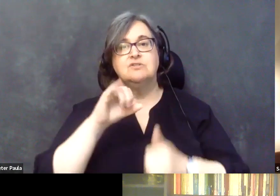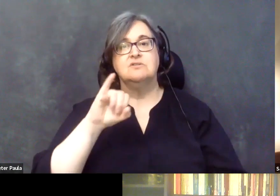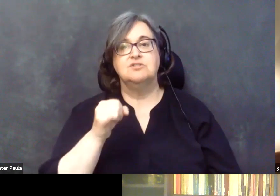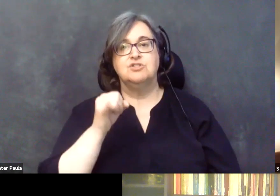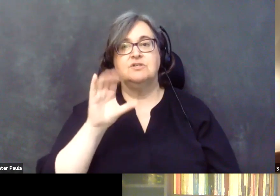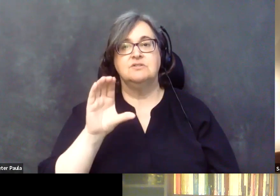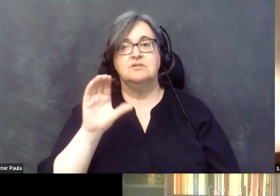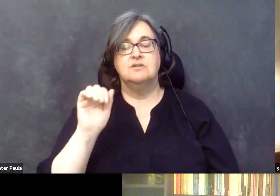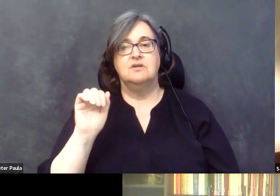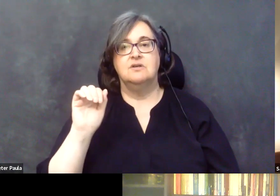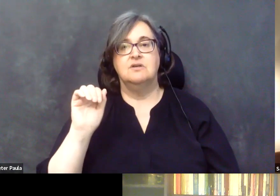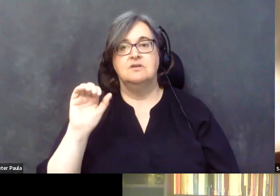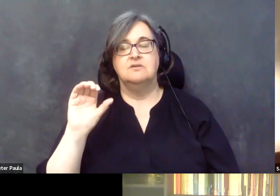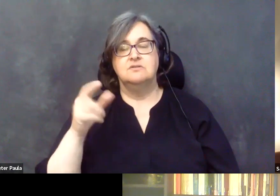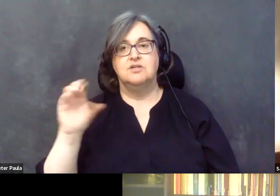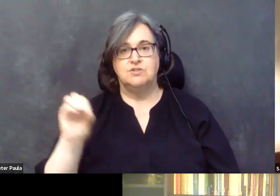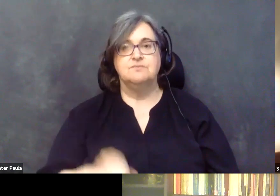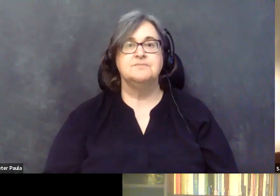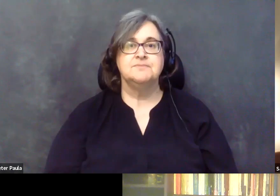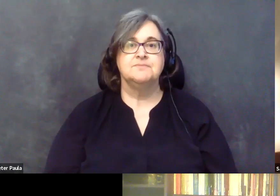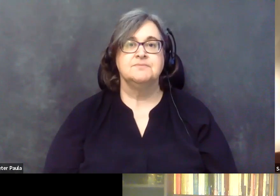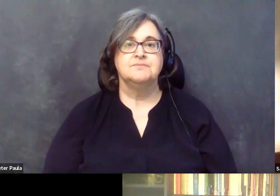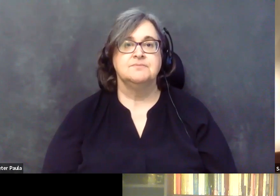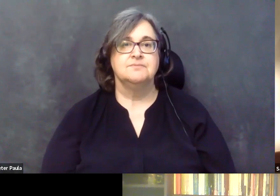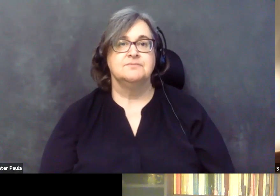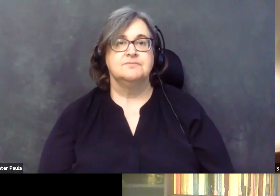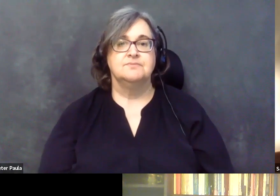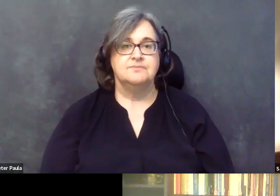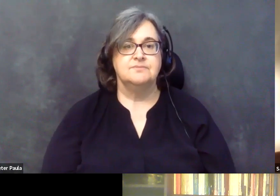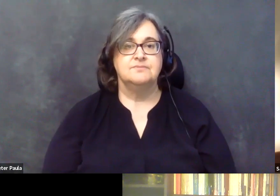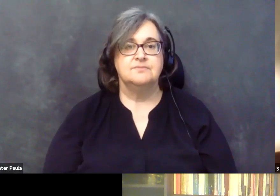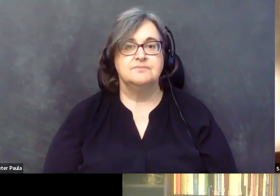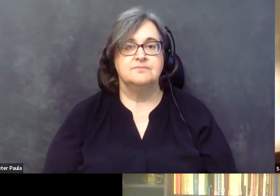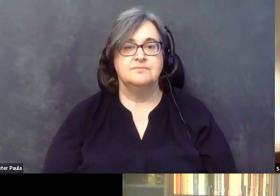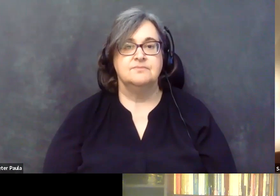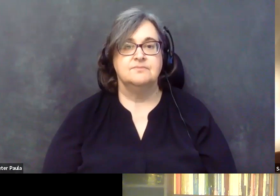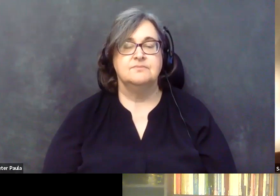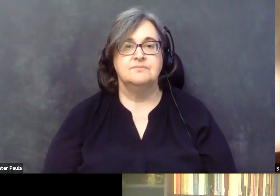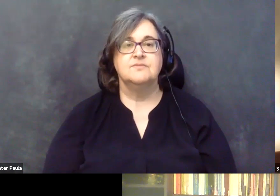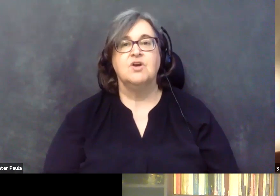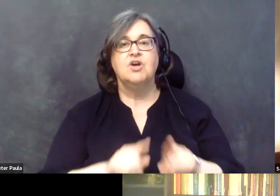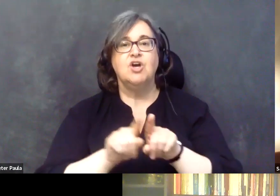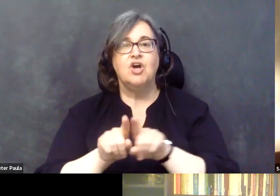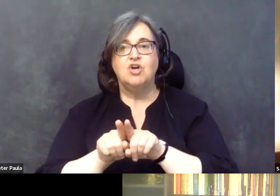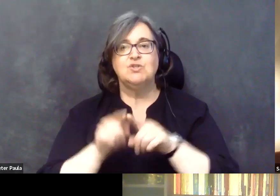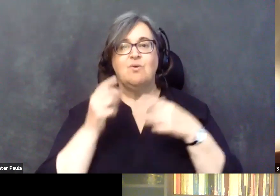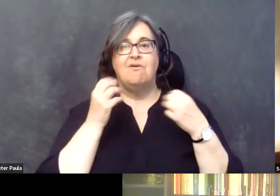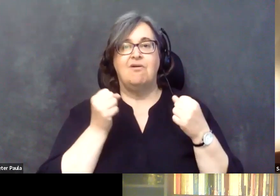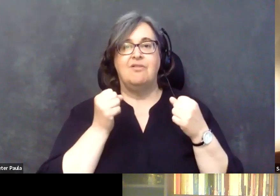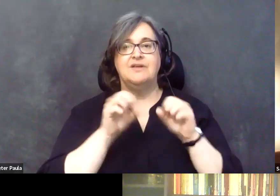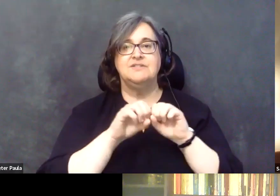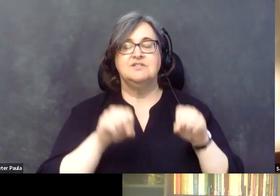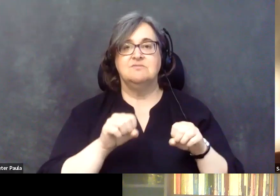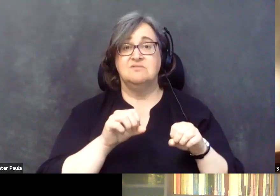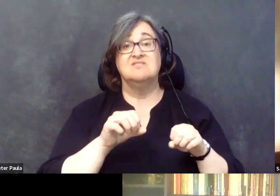accredited by JCO. And it's also an area where health systems often trip